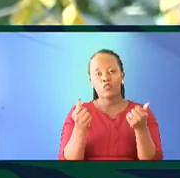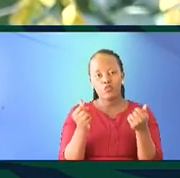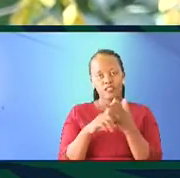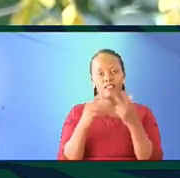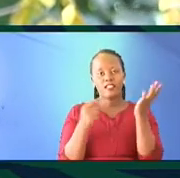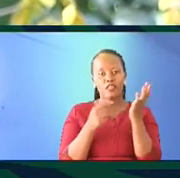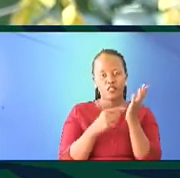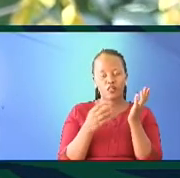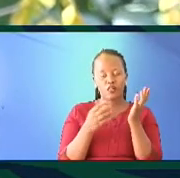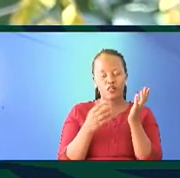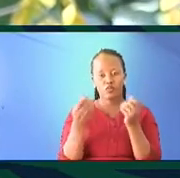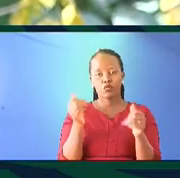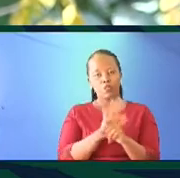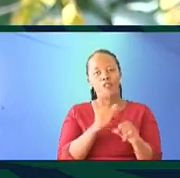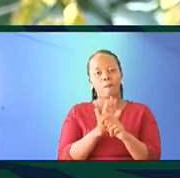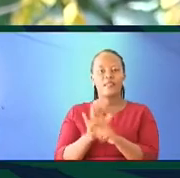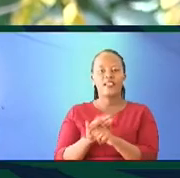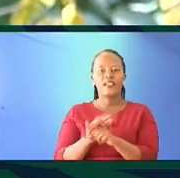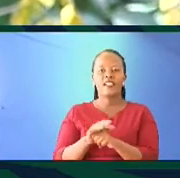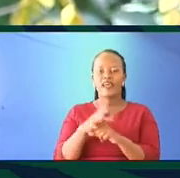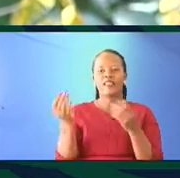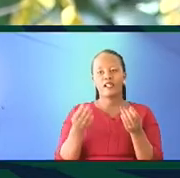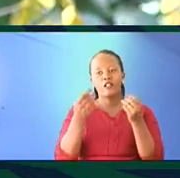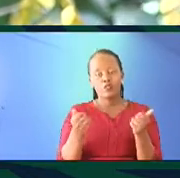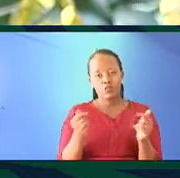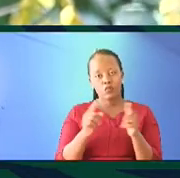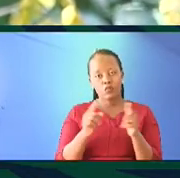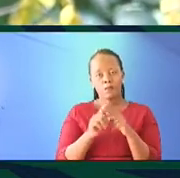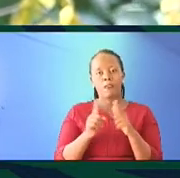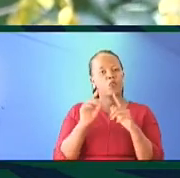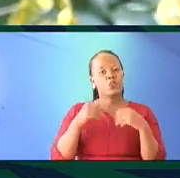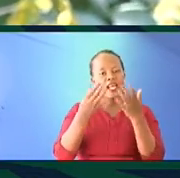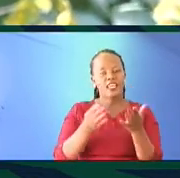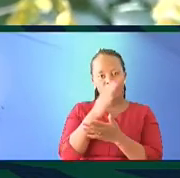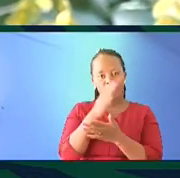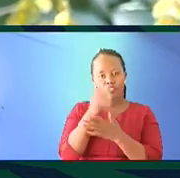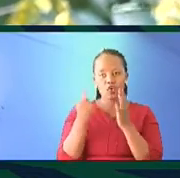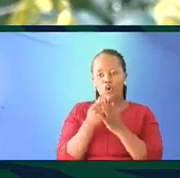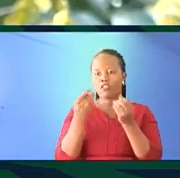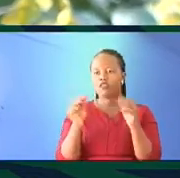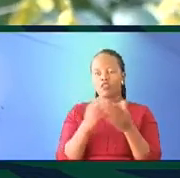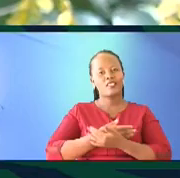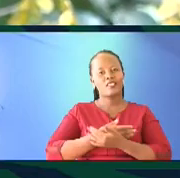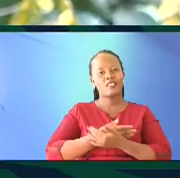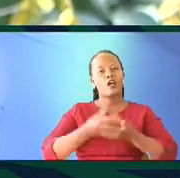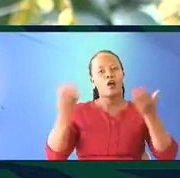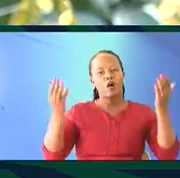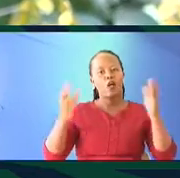technological solutions, among so many other solutions. They are distributing those solutions all over the world.